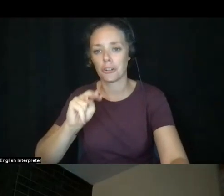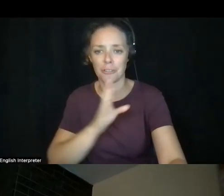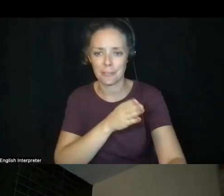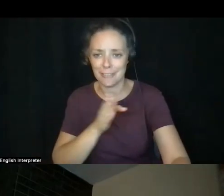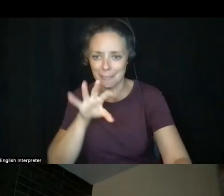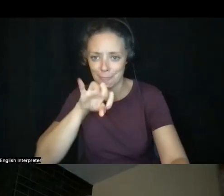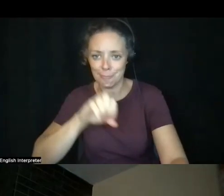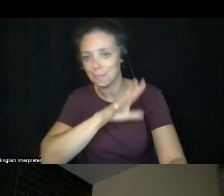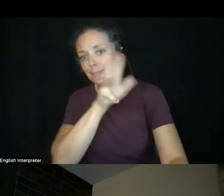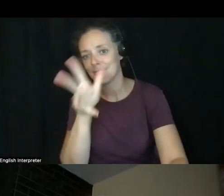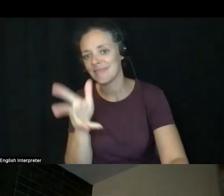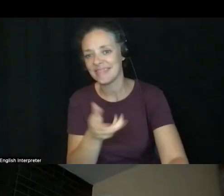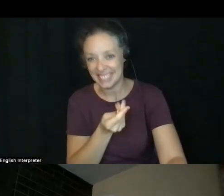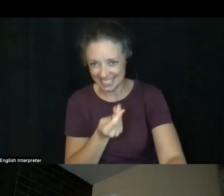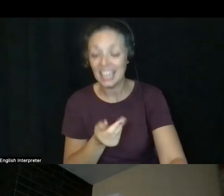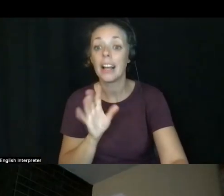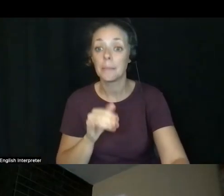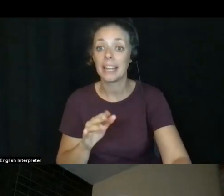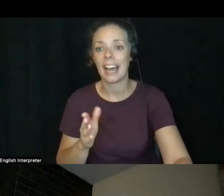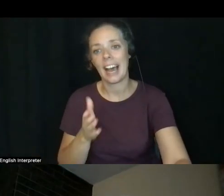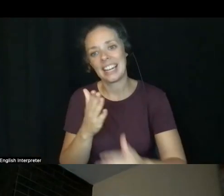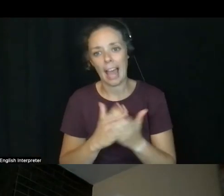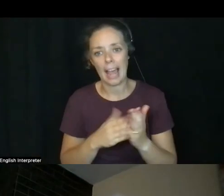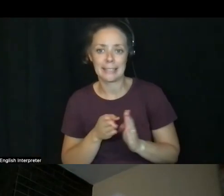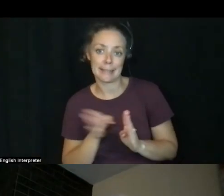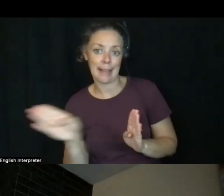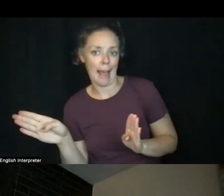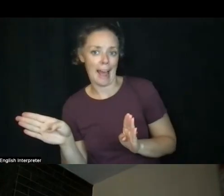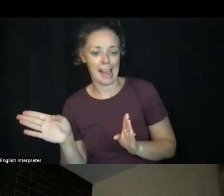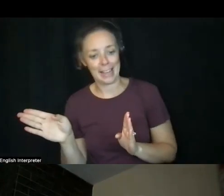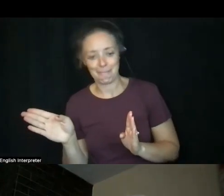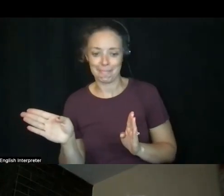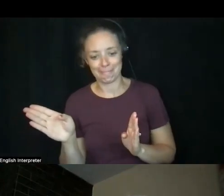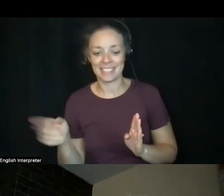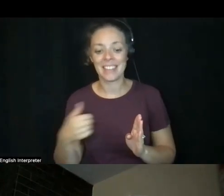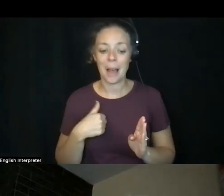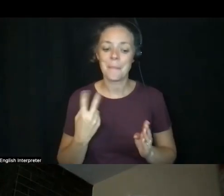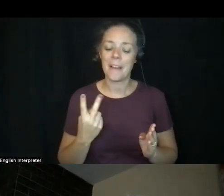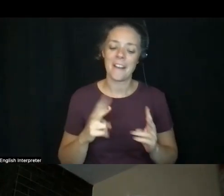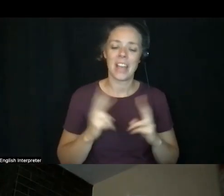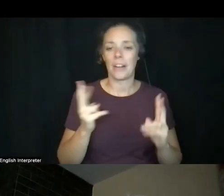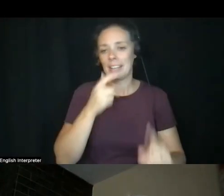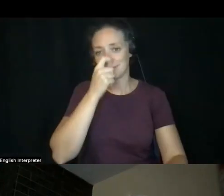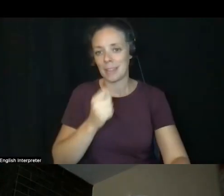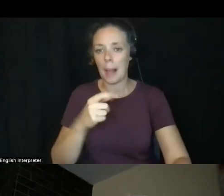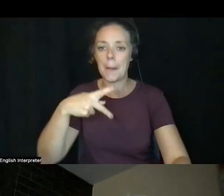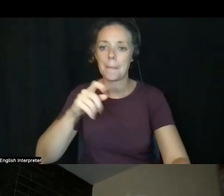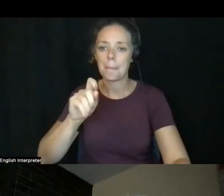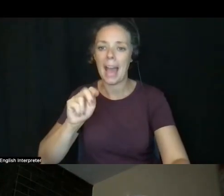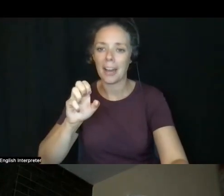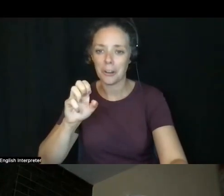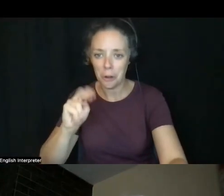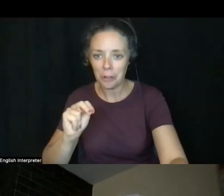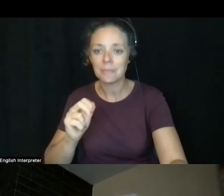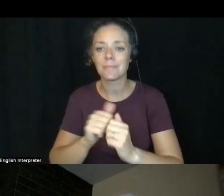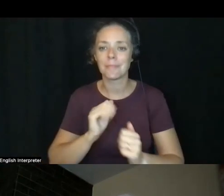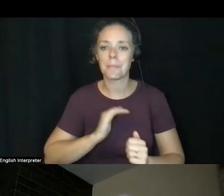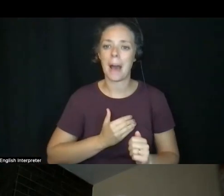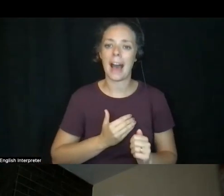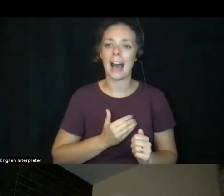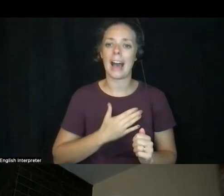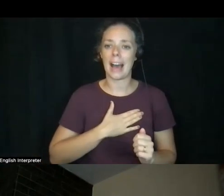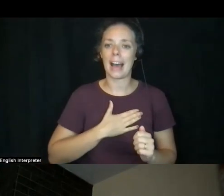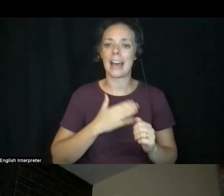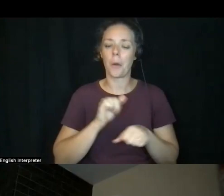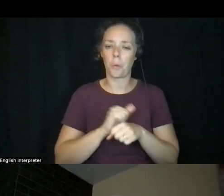that's been a nice side tangent. I'm already very interested in pattern from my work with eco-printing. So it just